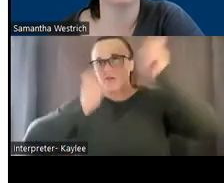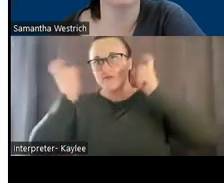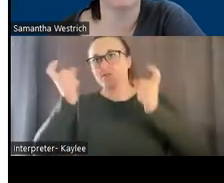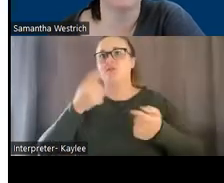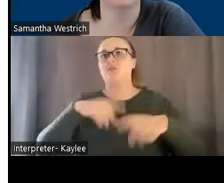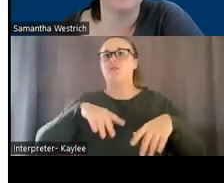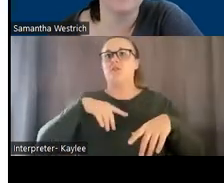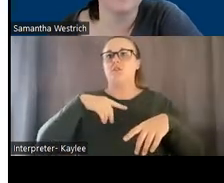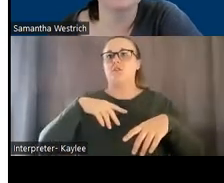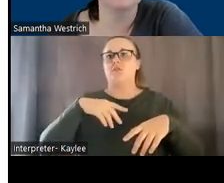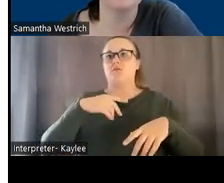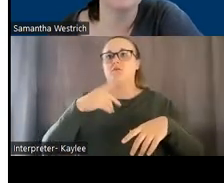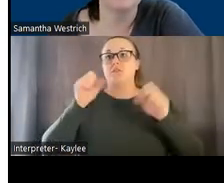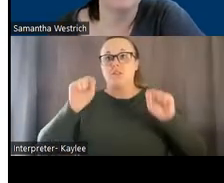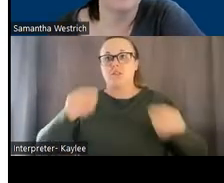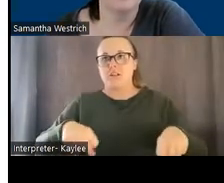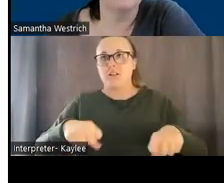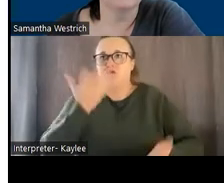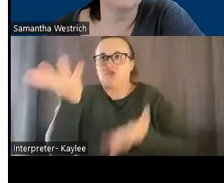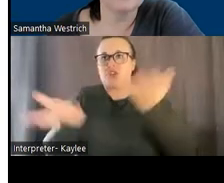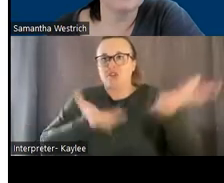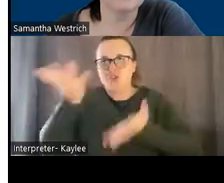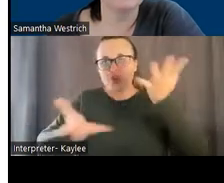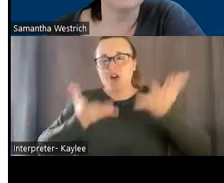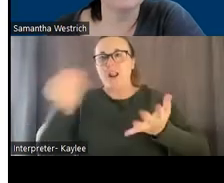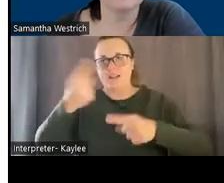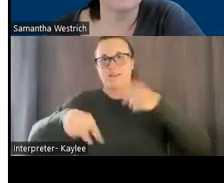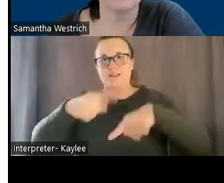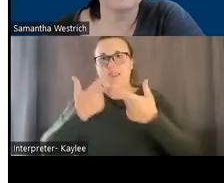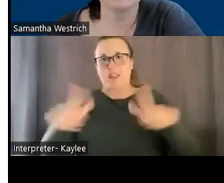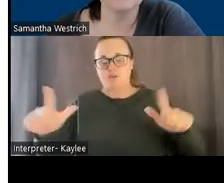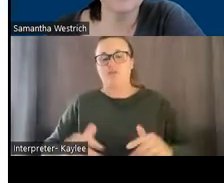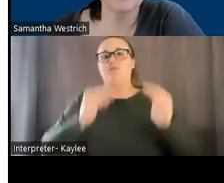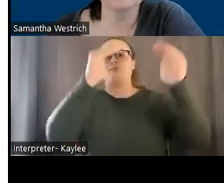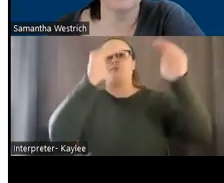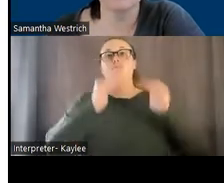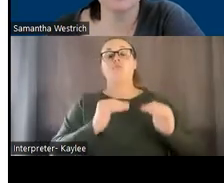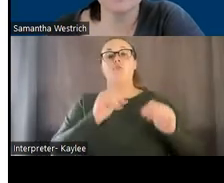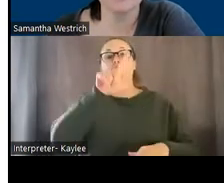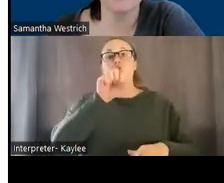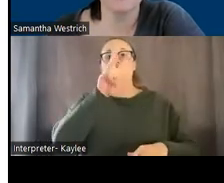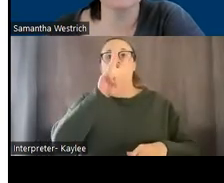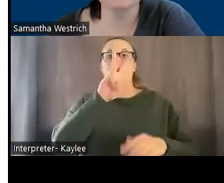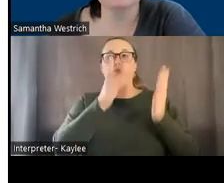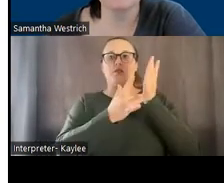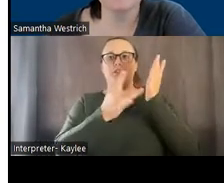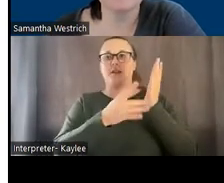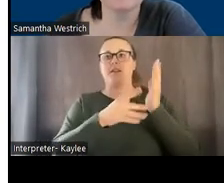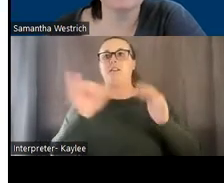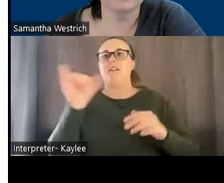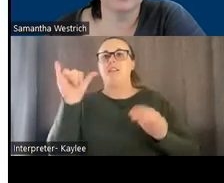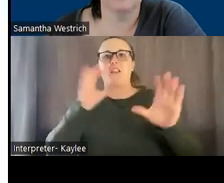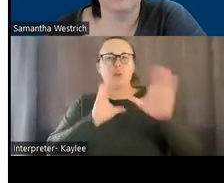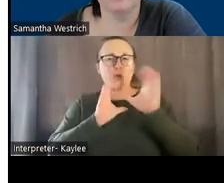are examples of no tech AAC. Low tech includes communication boards or visual supports, typically